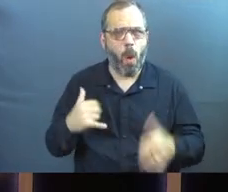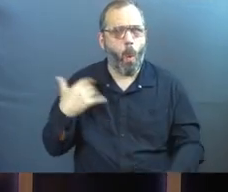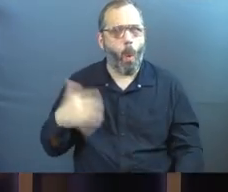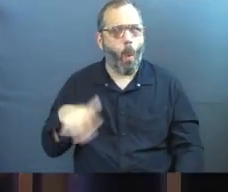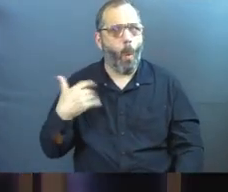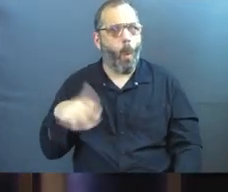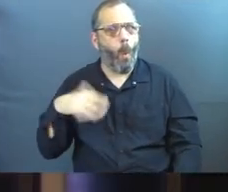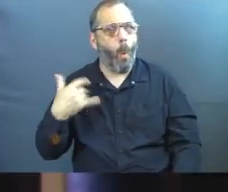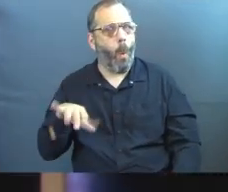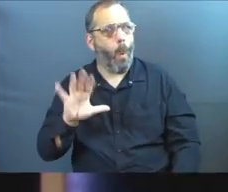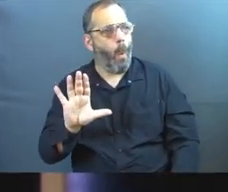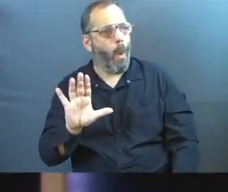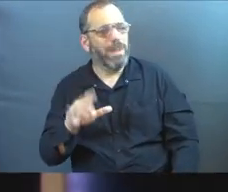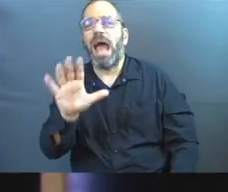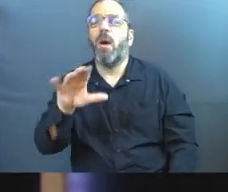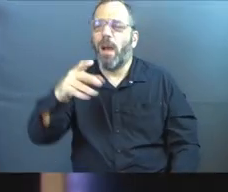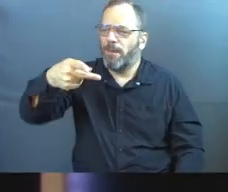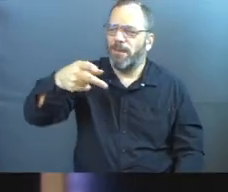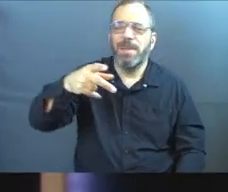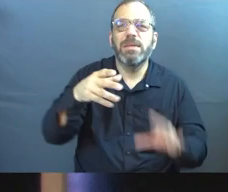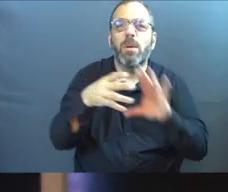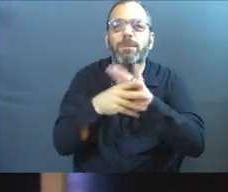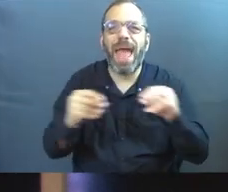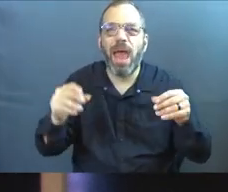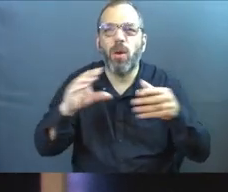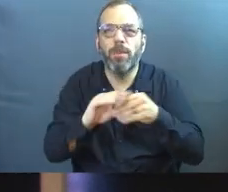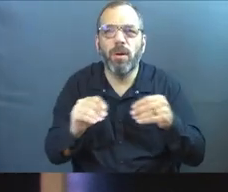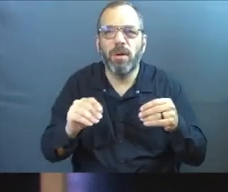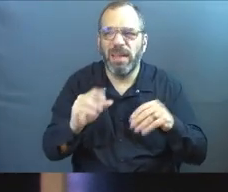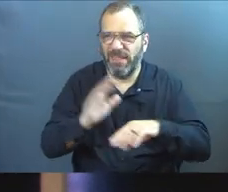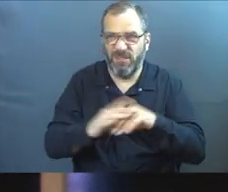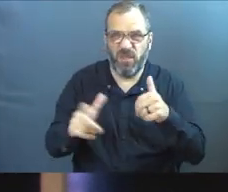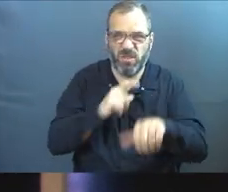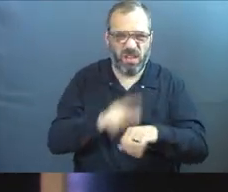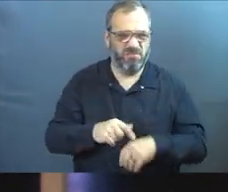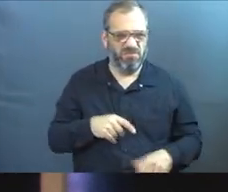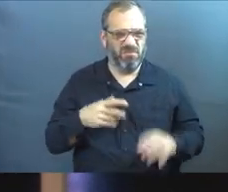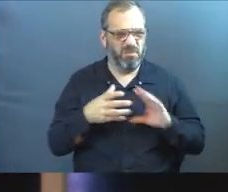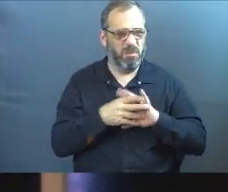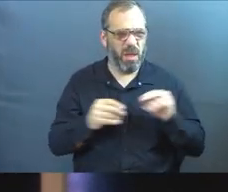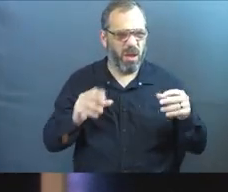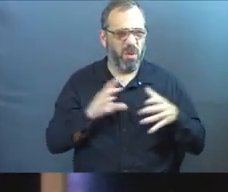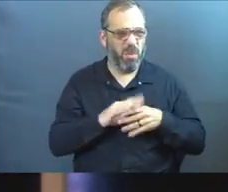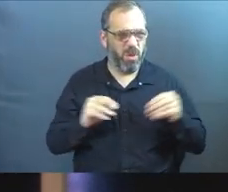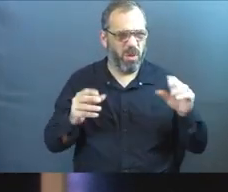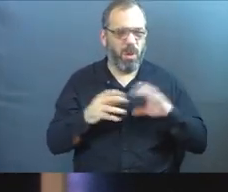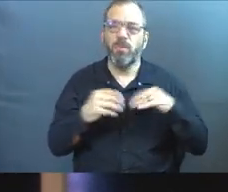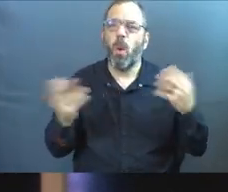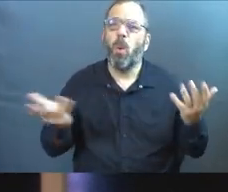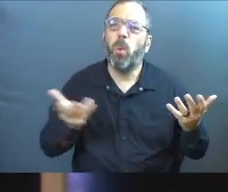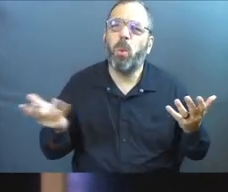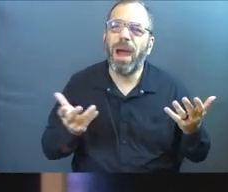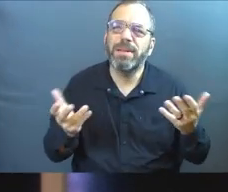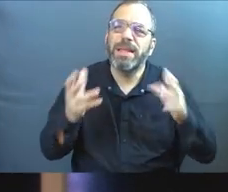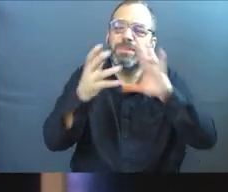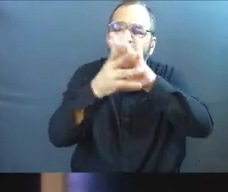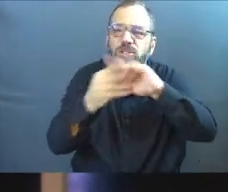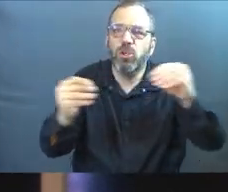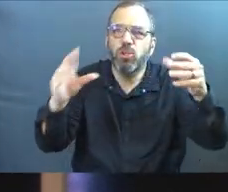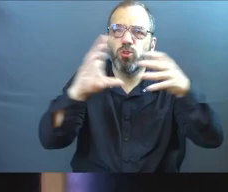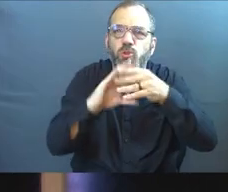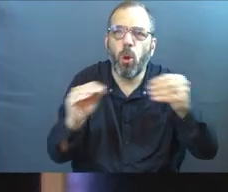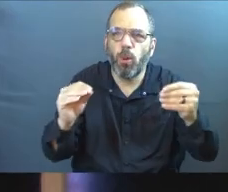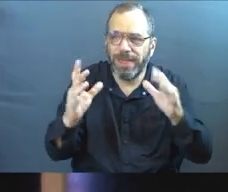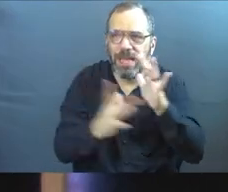doozy. Now parable, if you're just tracking with us for the first time, maybe today, a parable is a story that